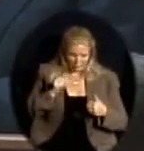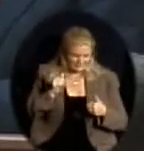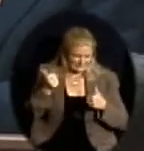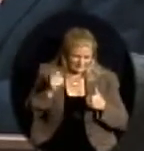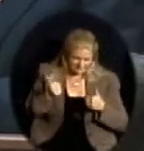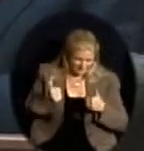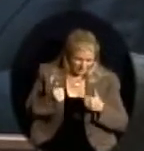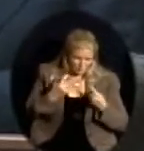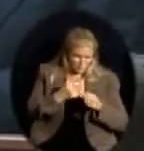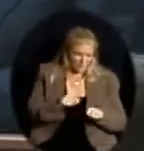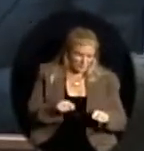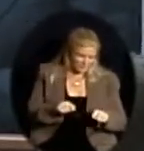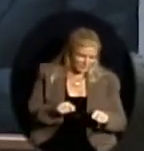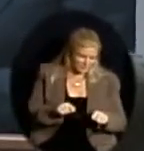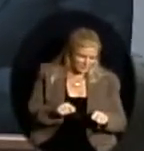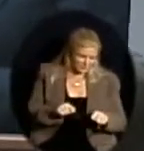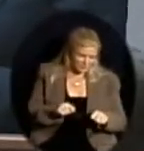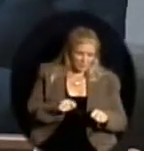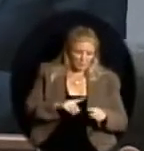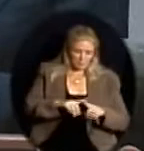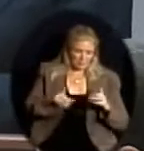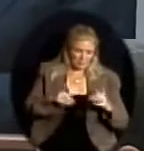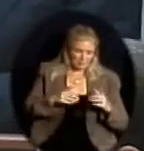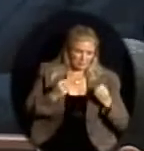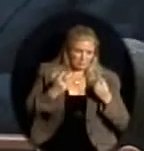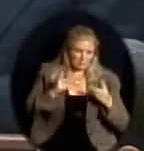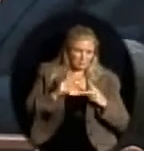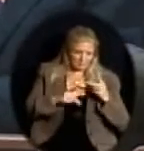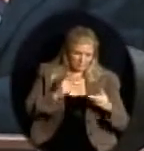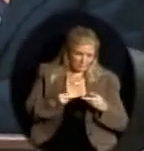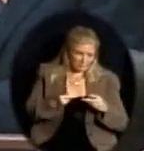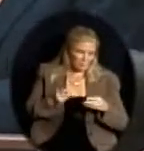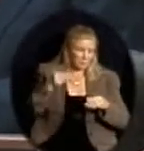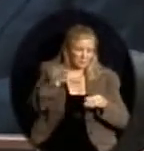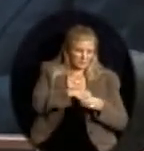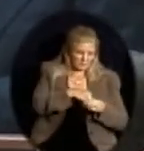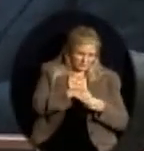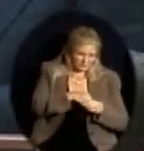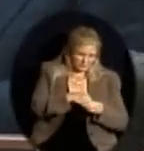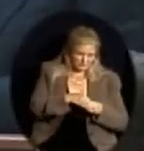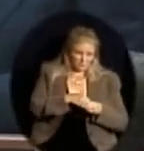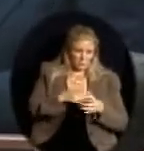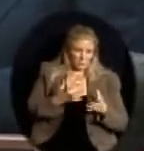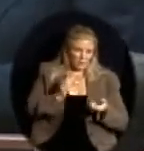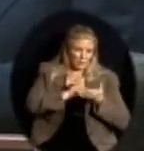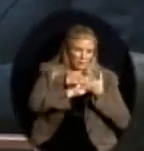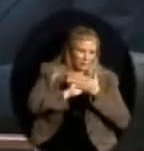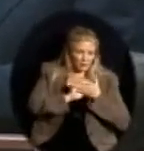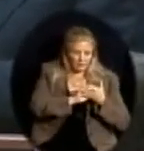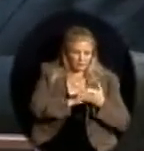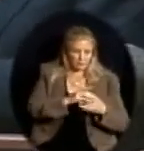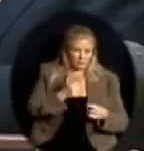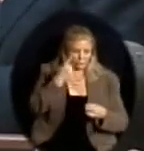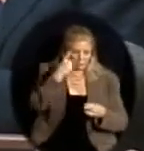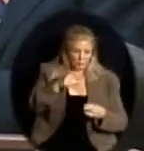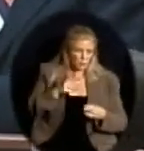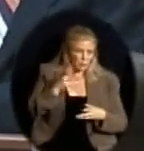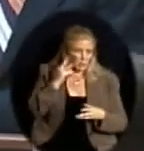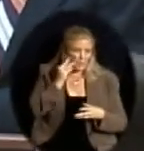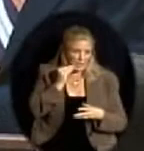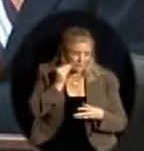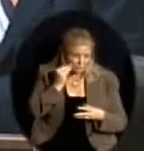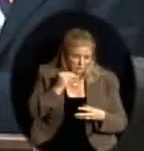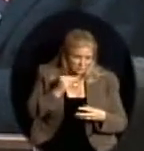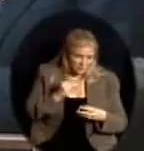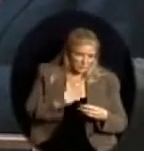for their expertise and their opinions. They are special services administrators, coordinators, a consultant,